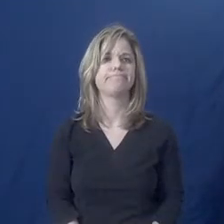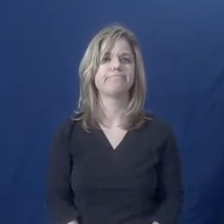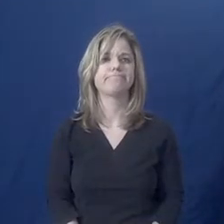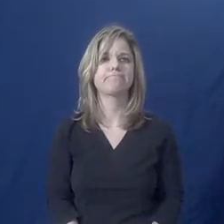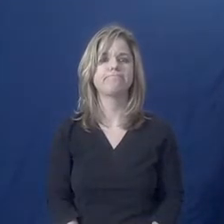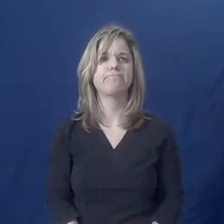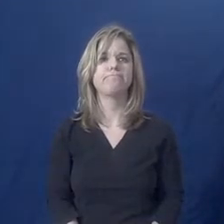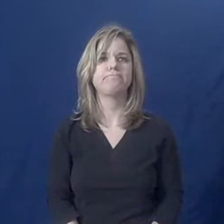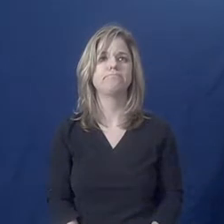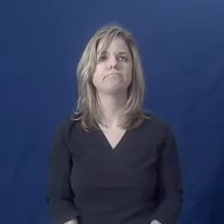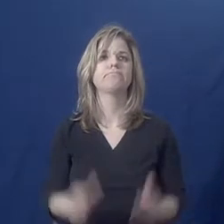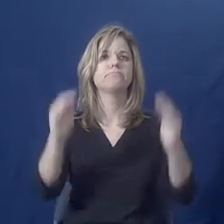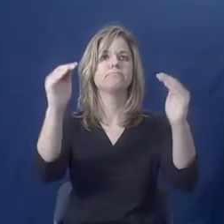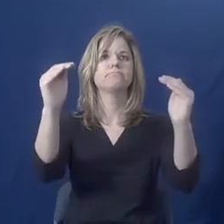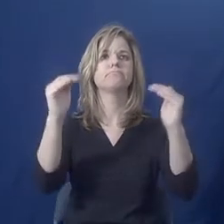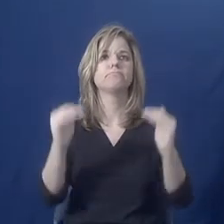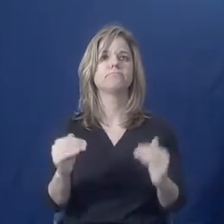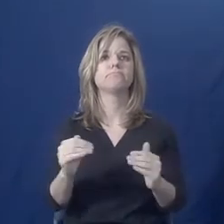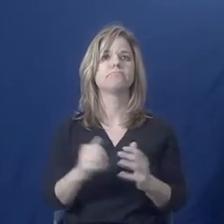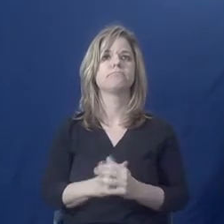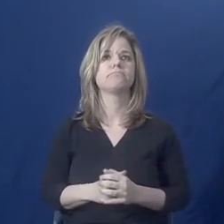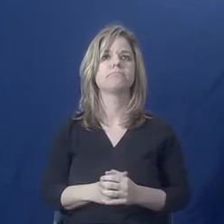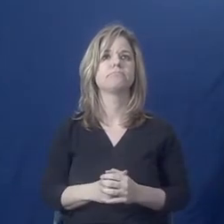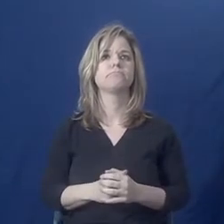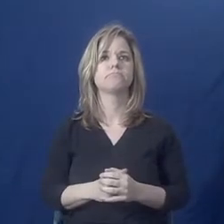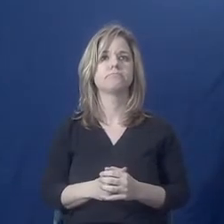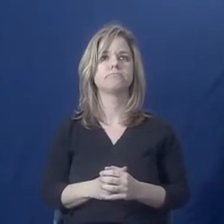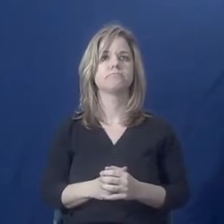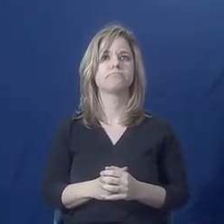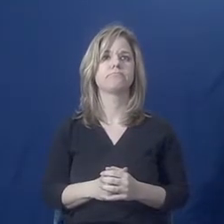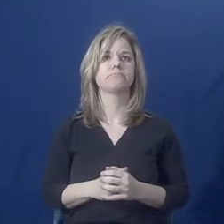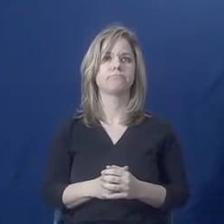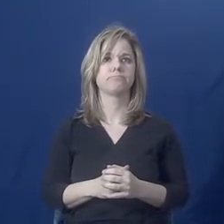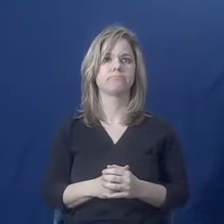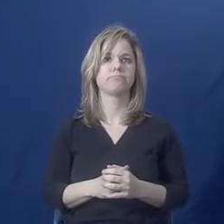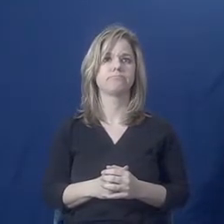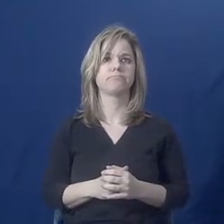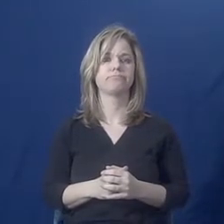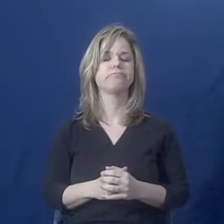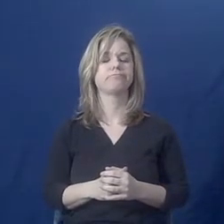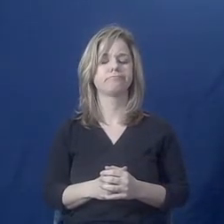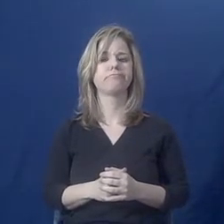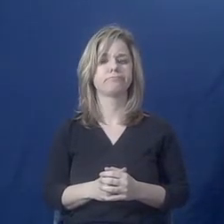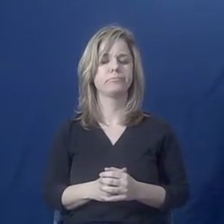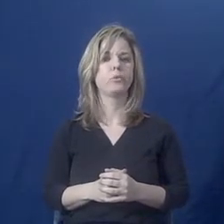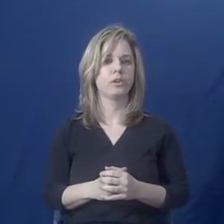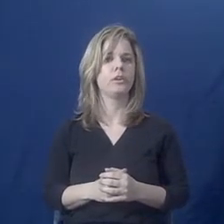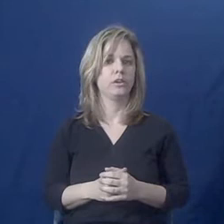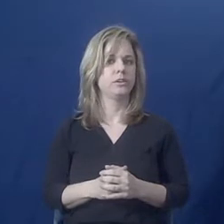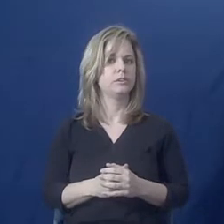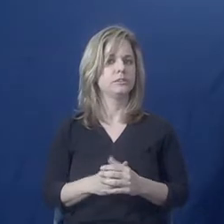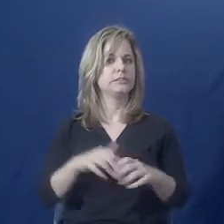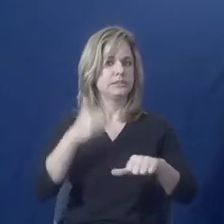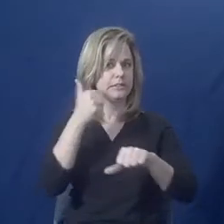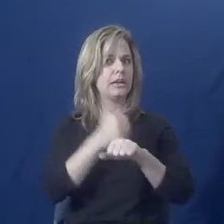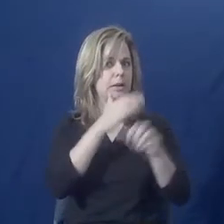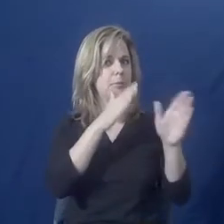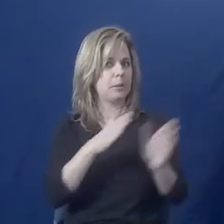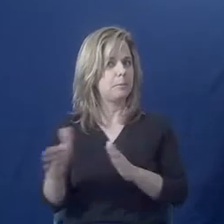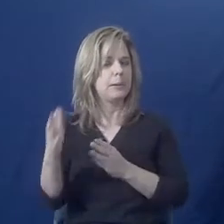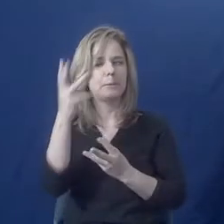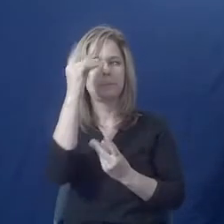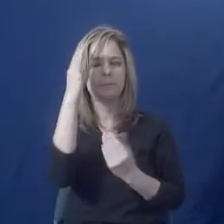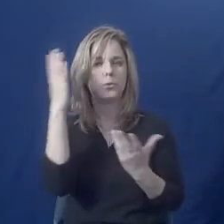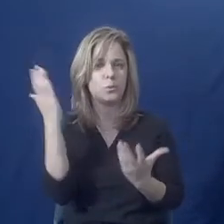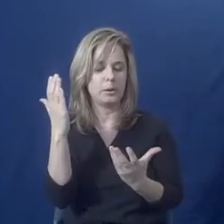If you go to the next slide, there are some things to think about when you're preparing a safety plan. So